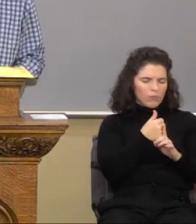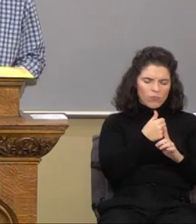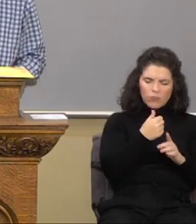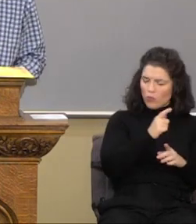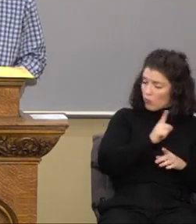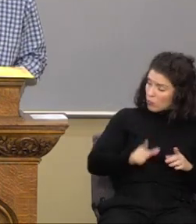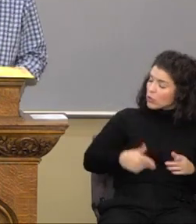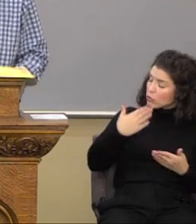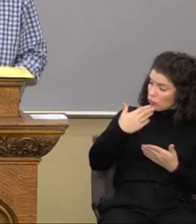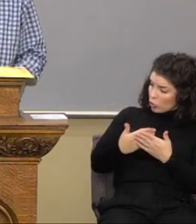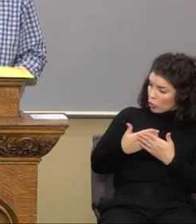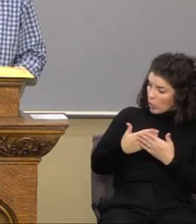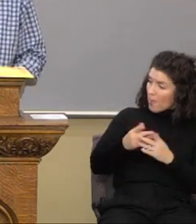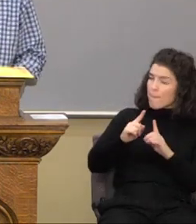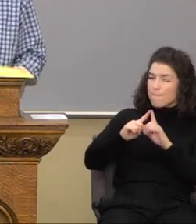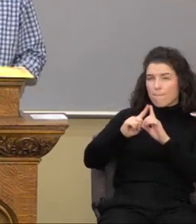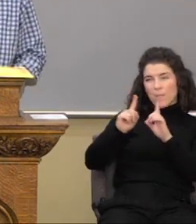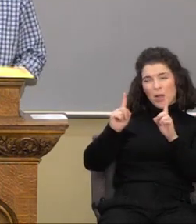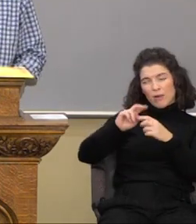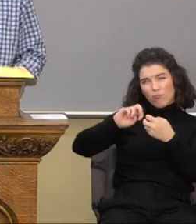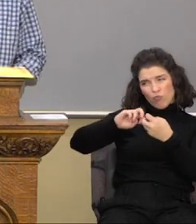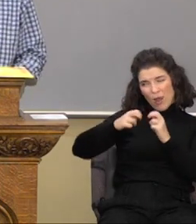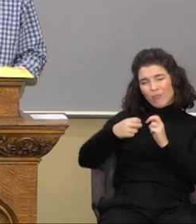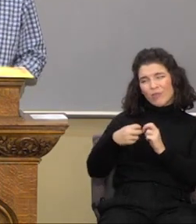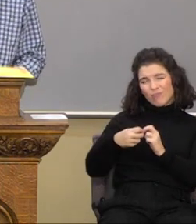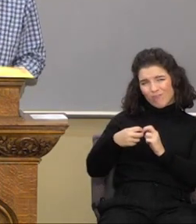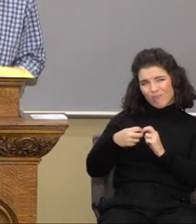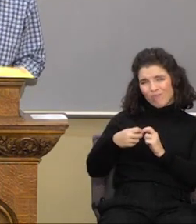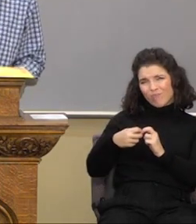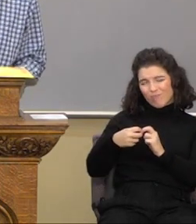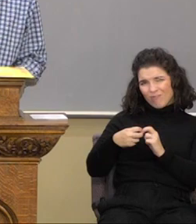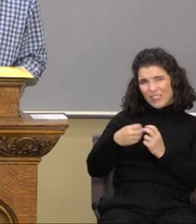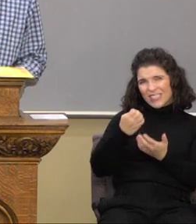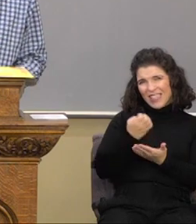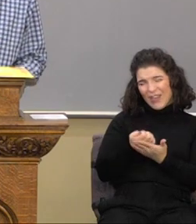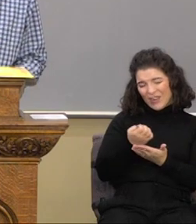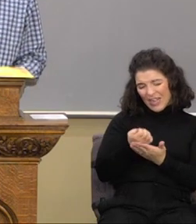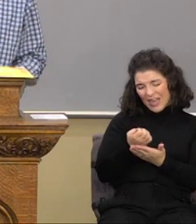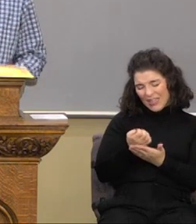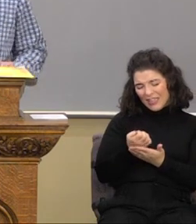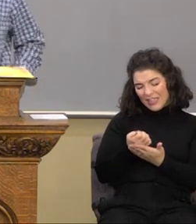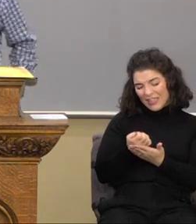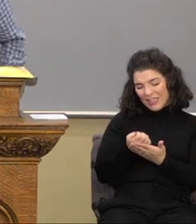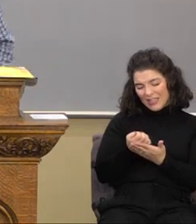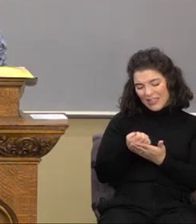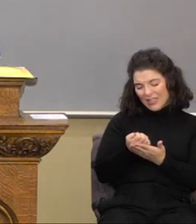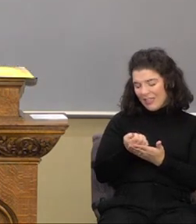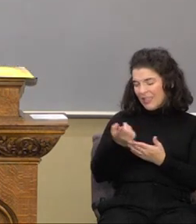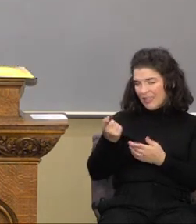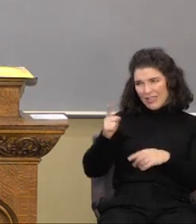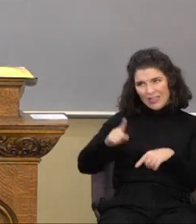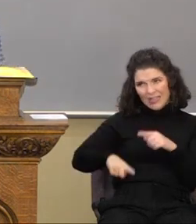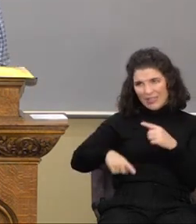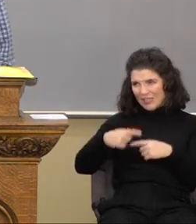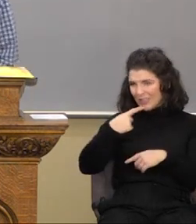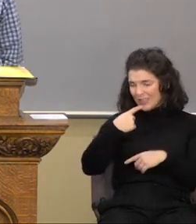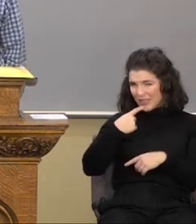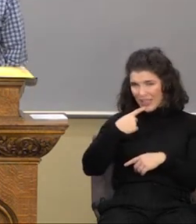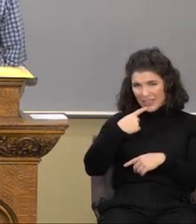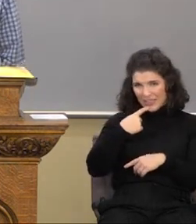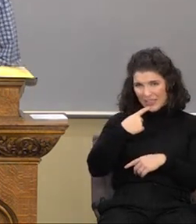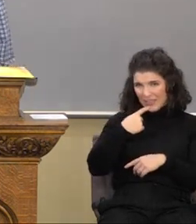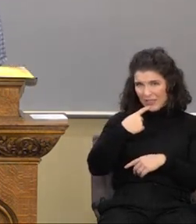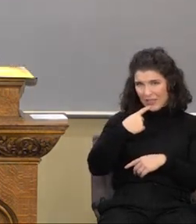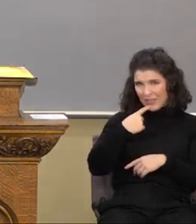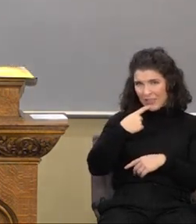good job. But there's a problem here. See, evidently, he can't say whether or